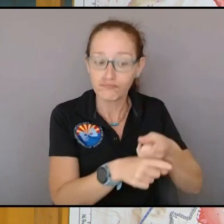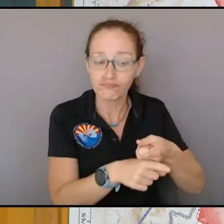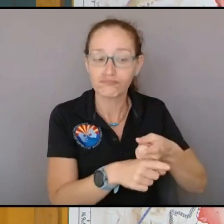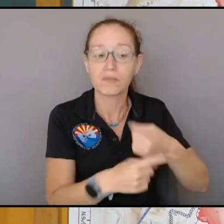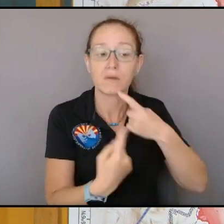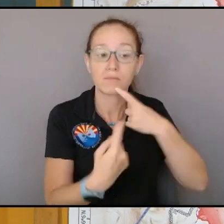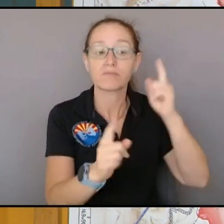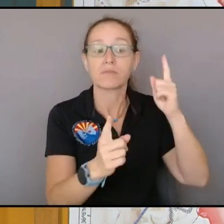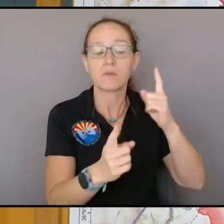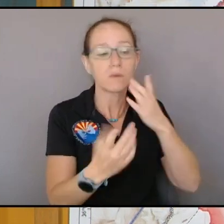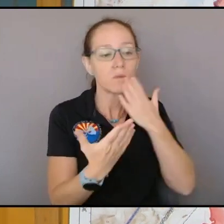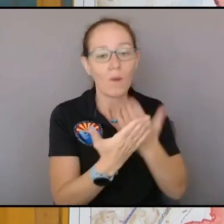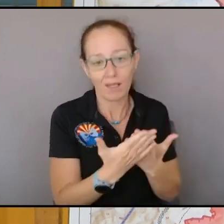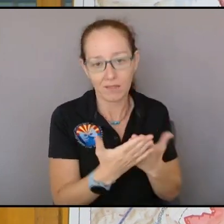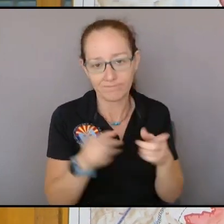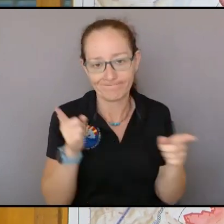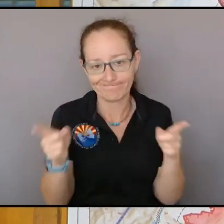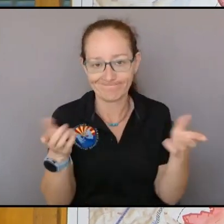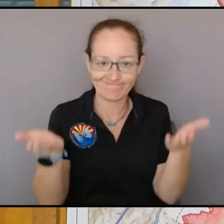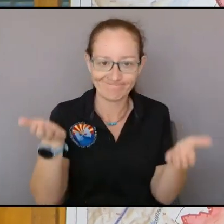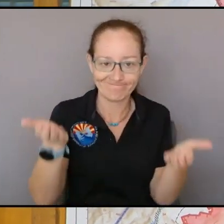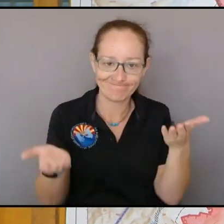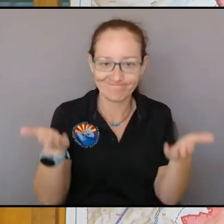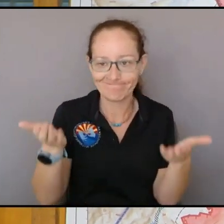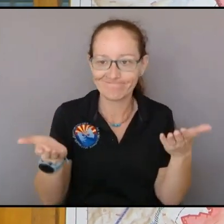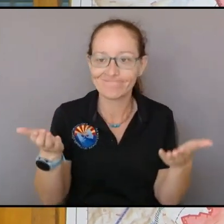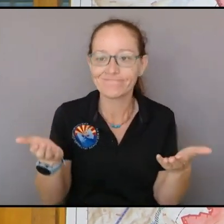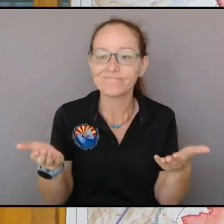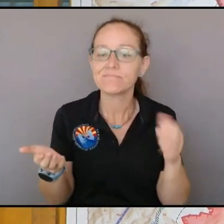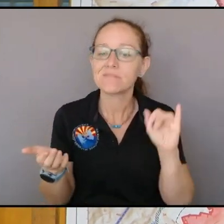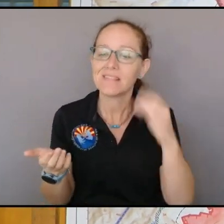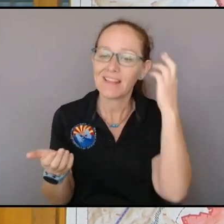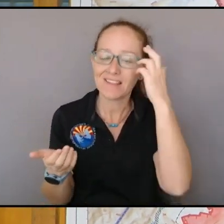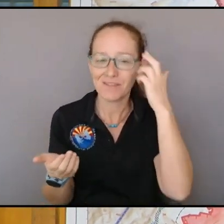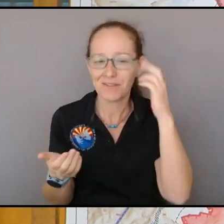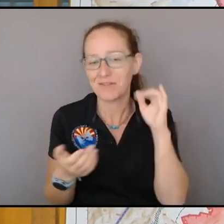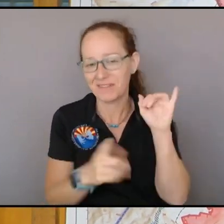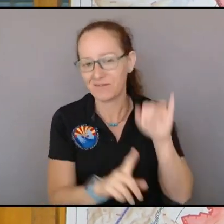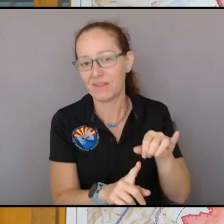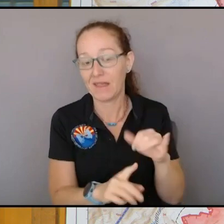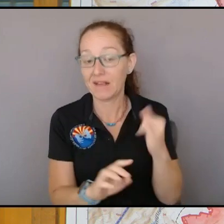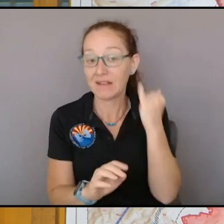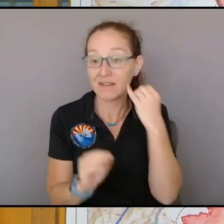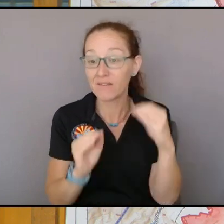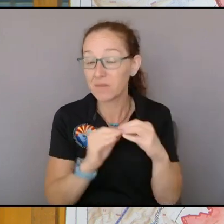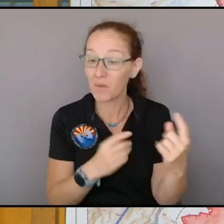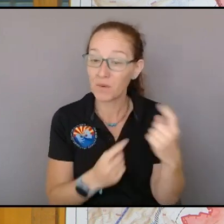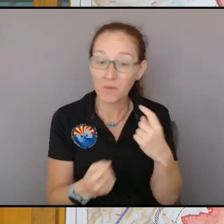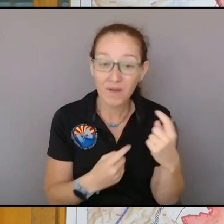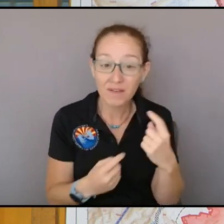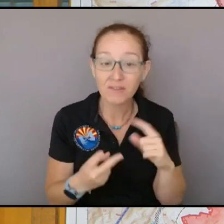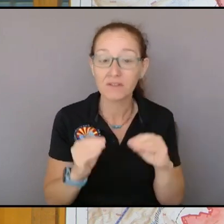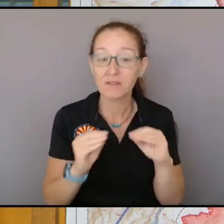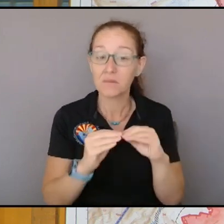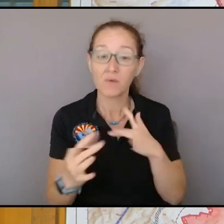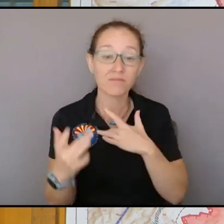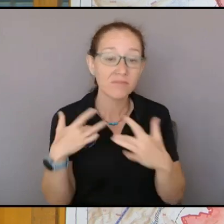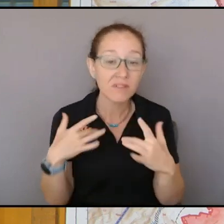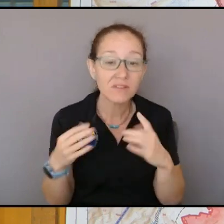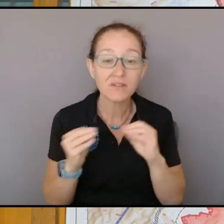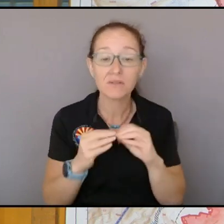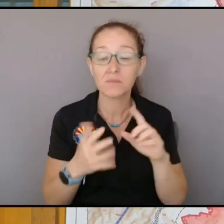that's going on you know I if there's additional questions or concerns or criticisms I'm sure